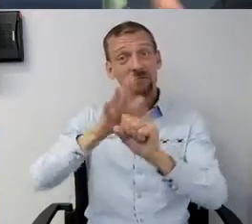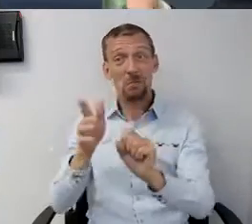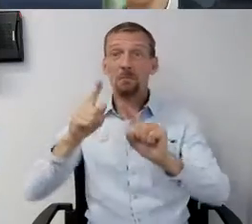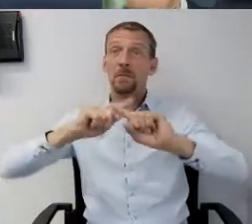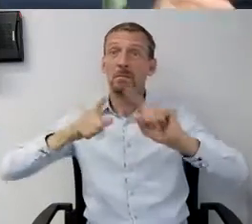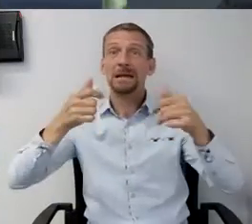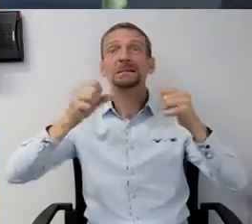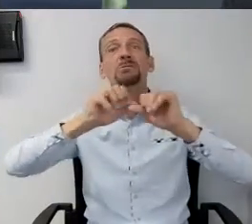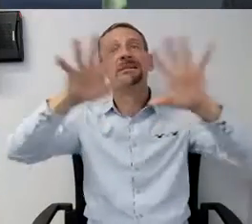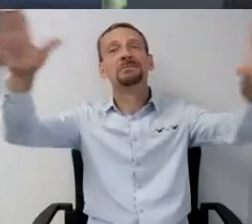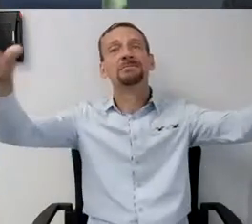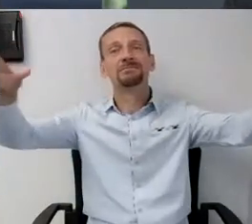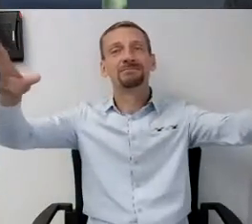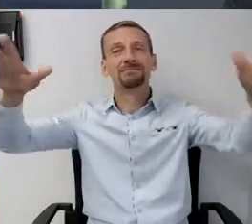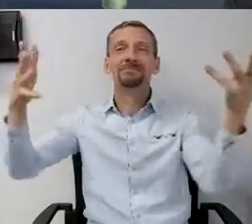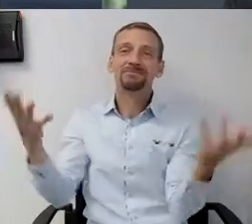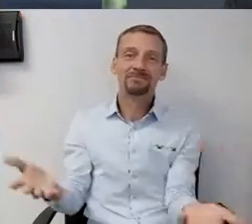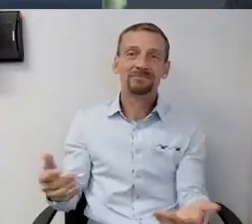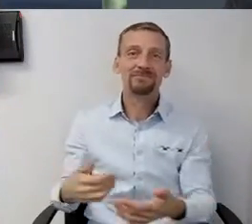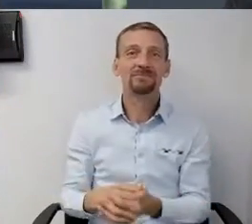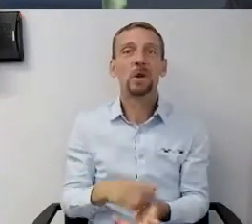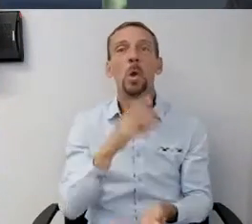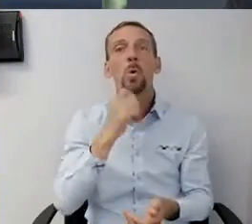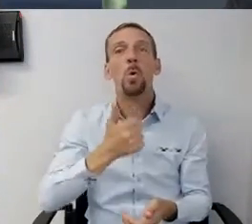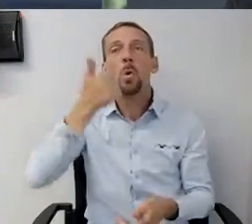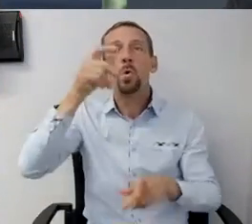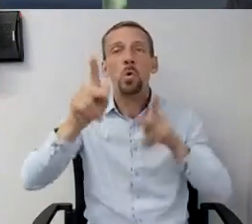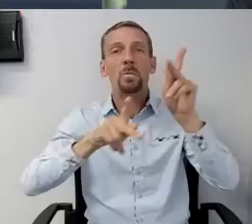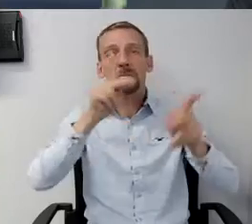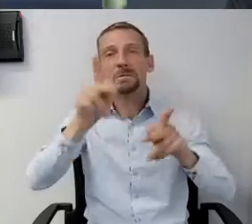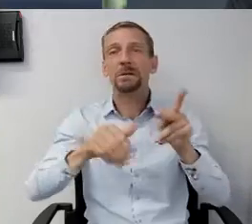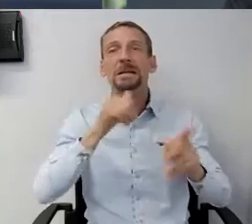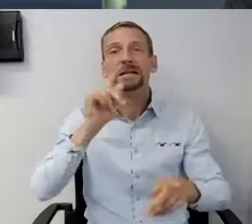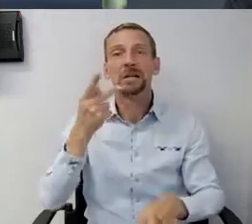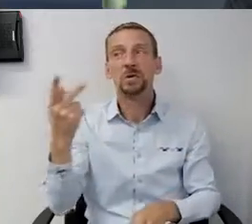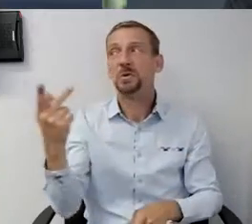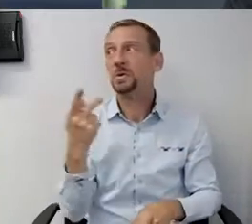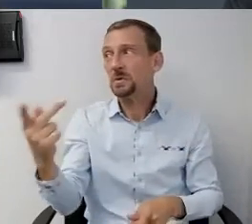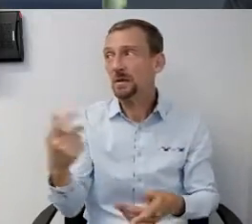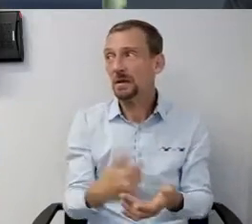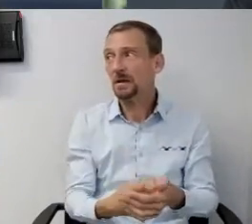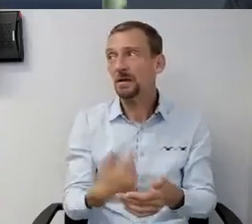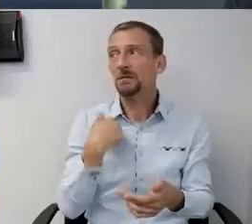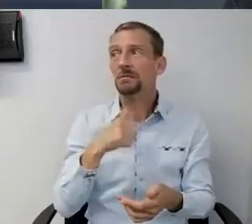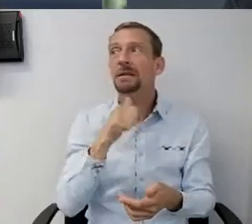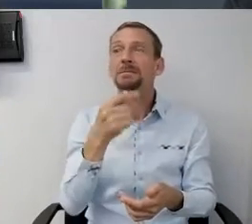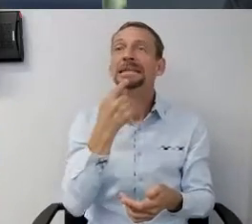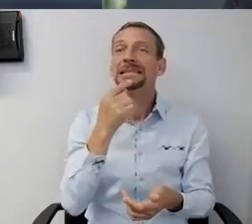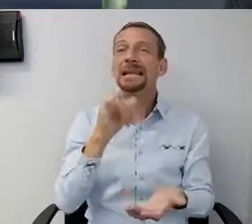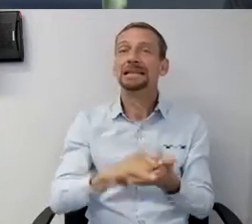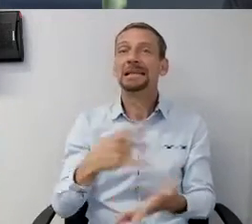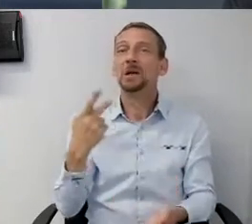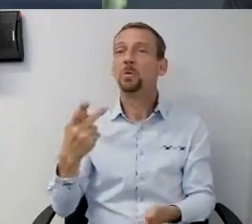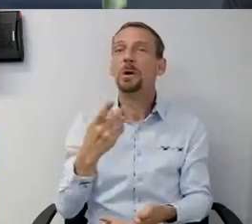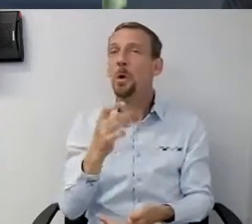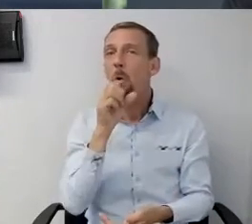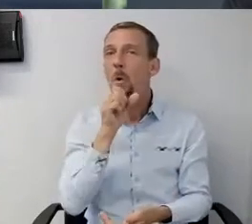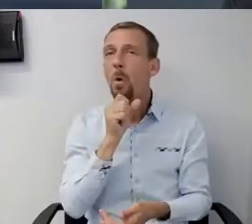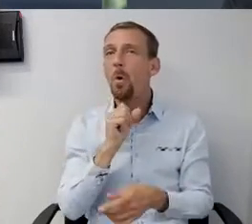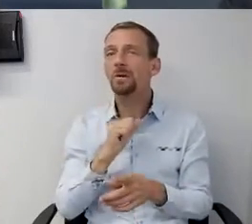But they spread it to older people. Not you and me. I'm not referring that we're old, Diane. But